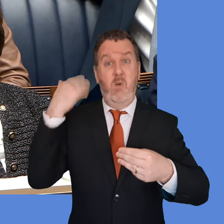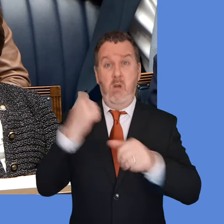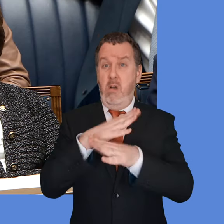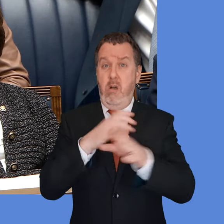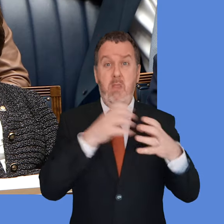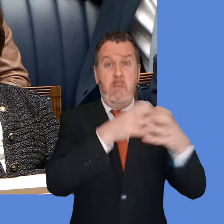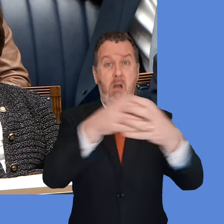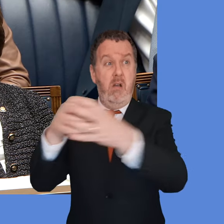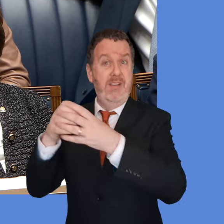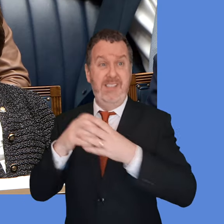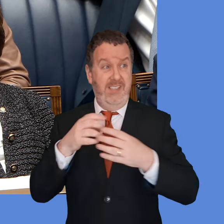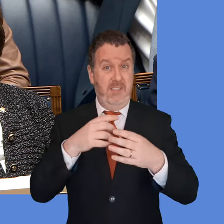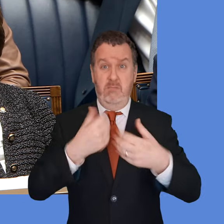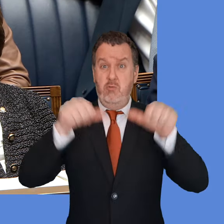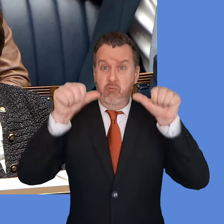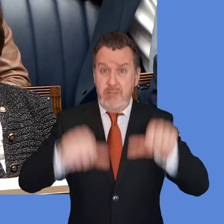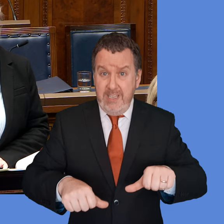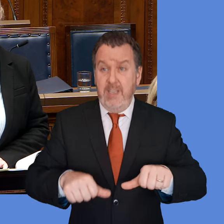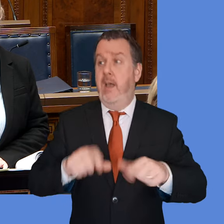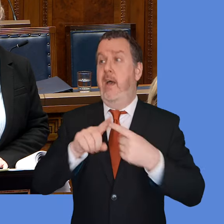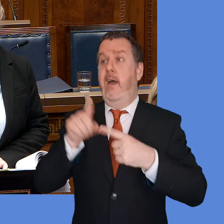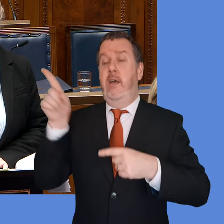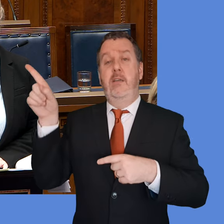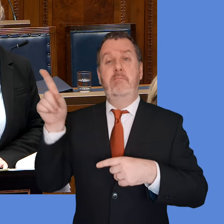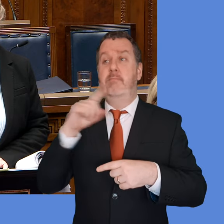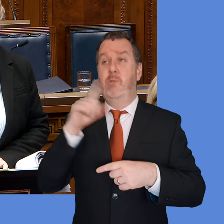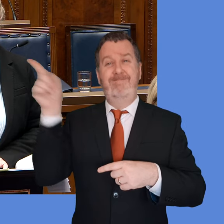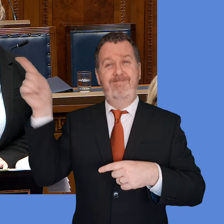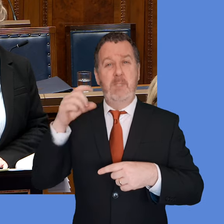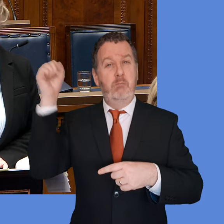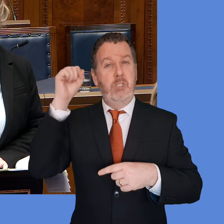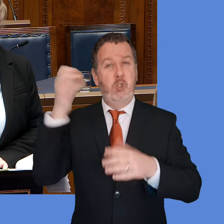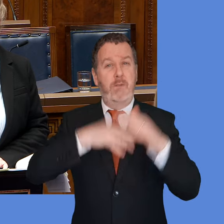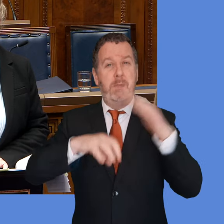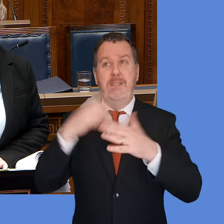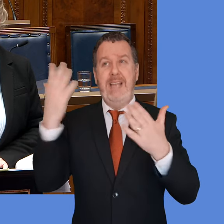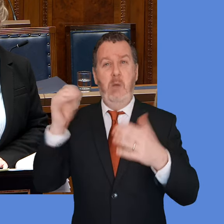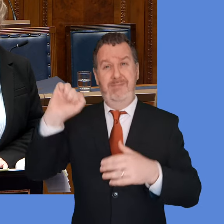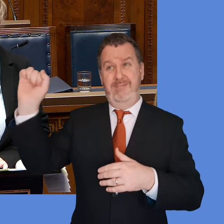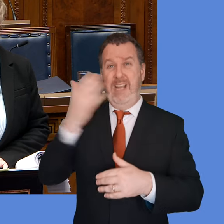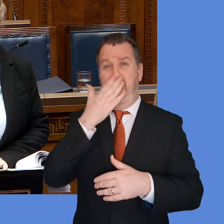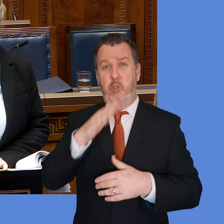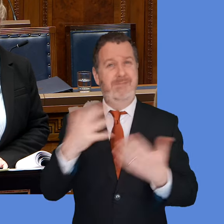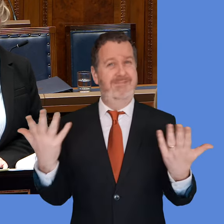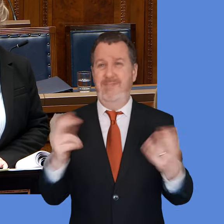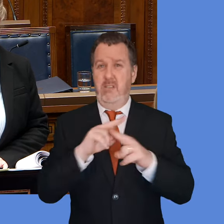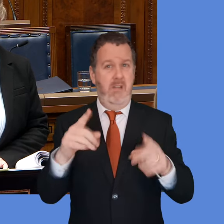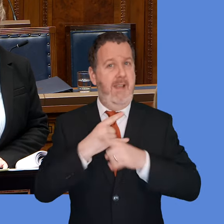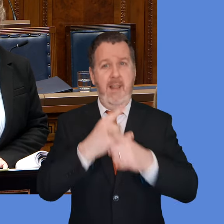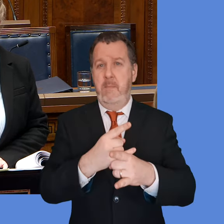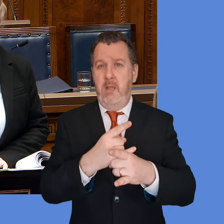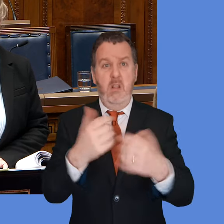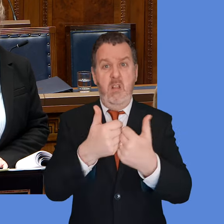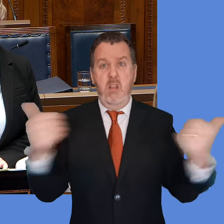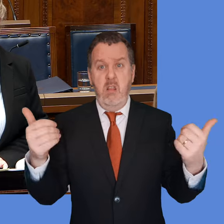back in the Stormont House Agreement. Because what the British Government are doing in terms of dealing with legacy of the past does nothing to heal anybody's wounds, does not